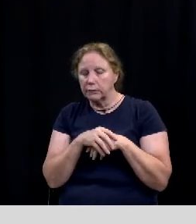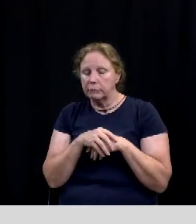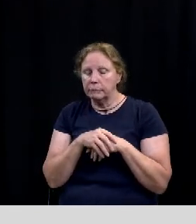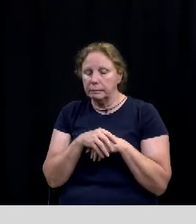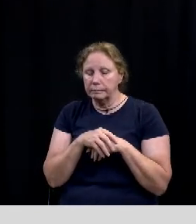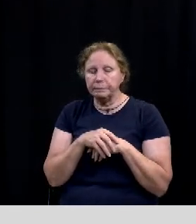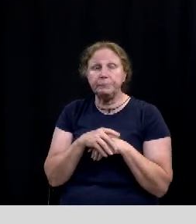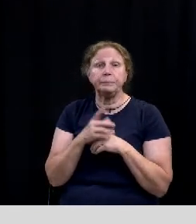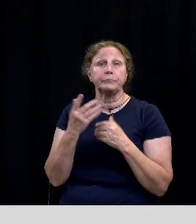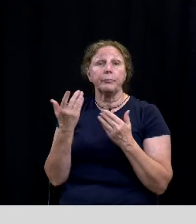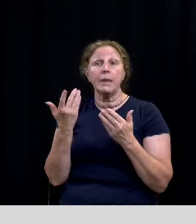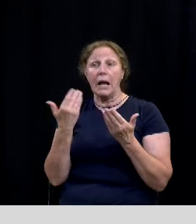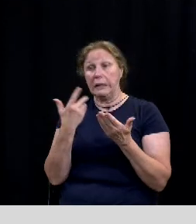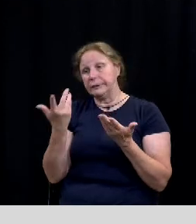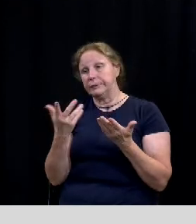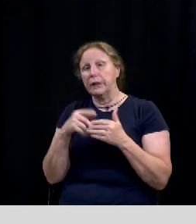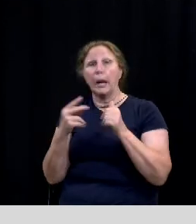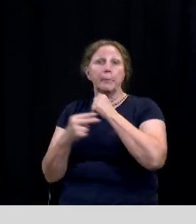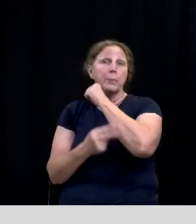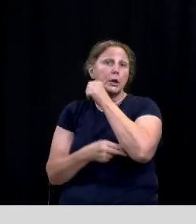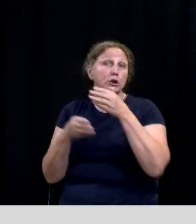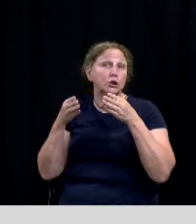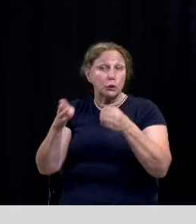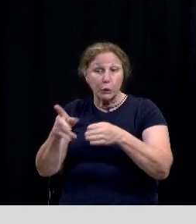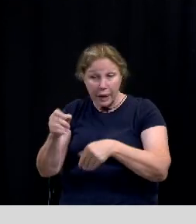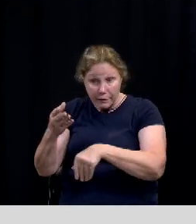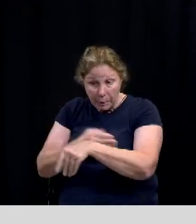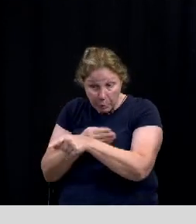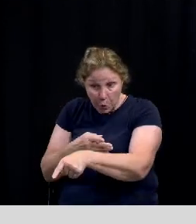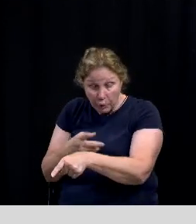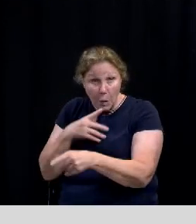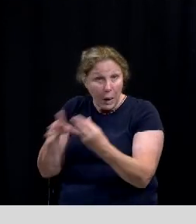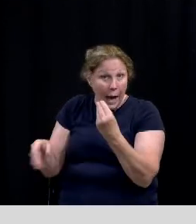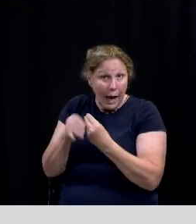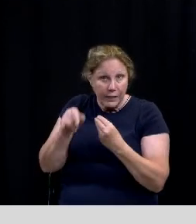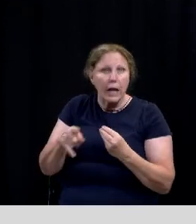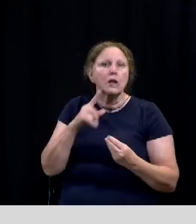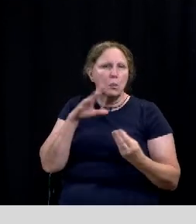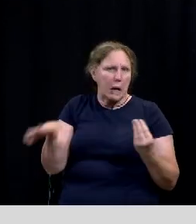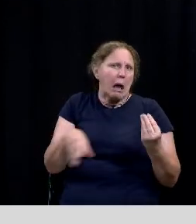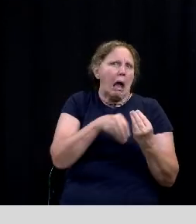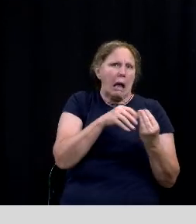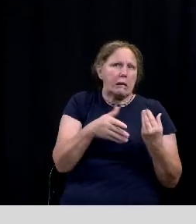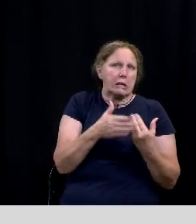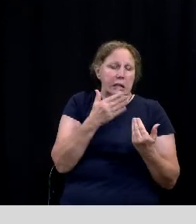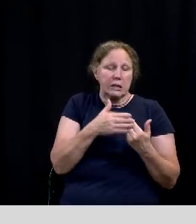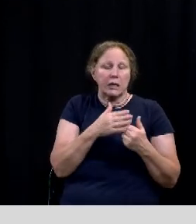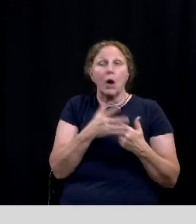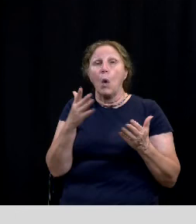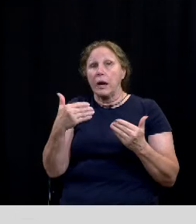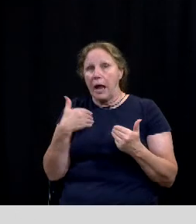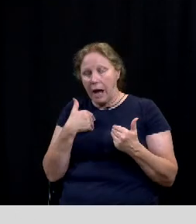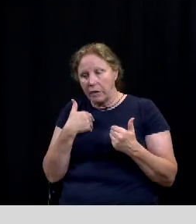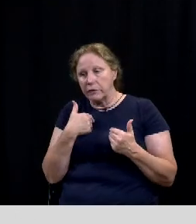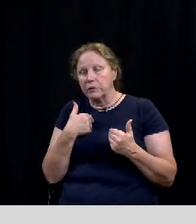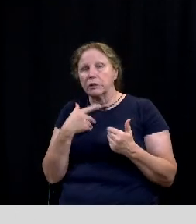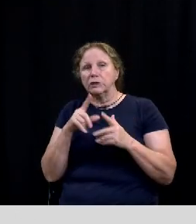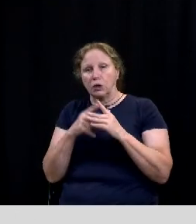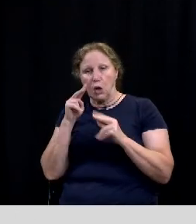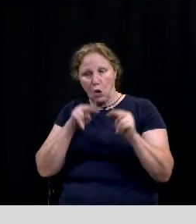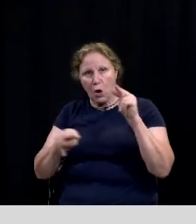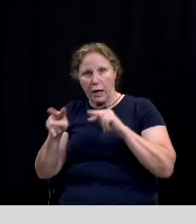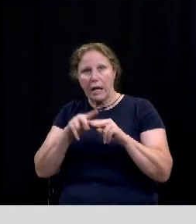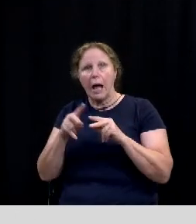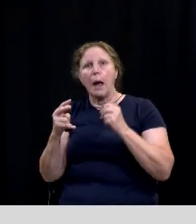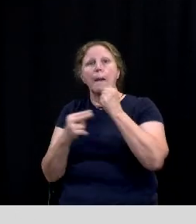emerge uh for example bridge street they can be added into this structure and in fact we've already asked showrooms to start taking a look at how